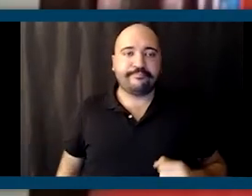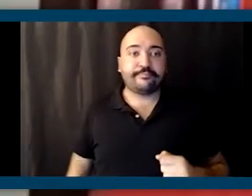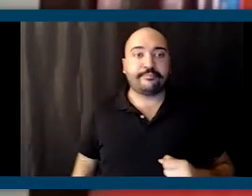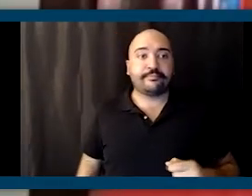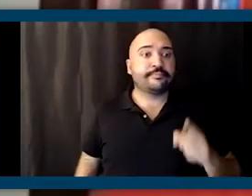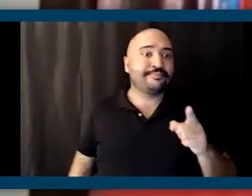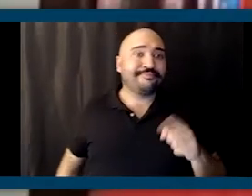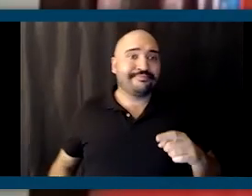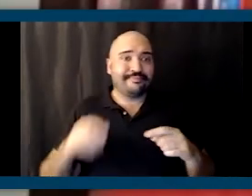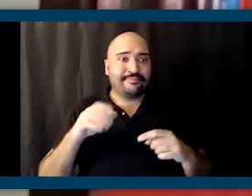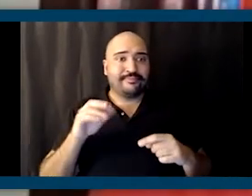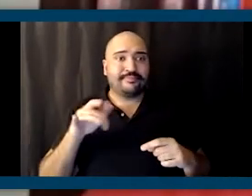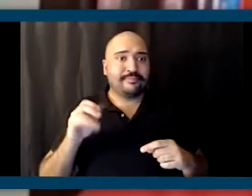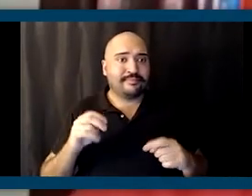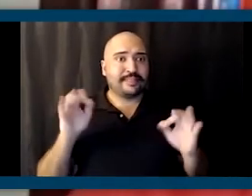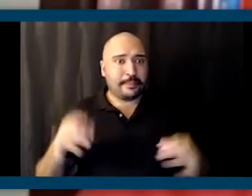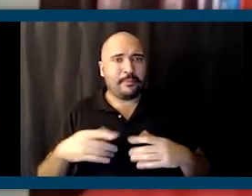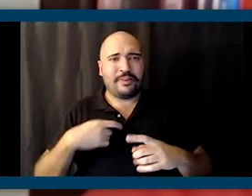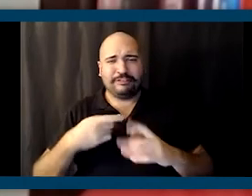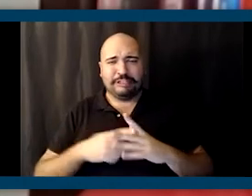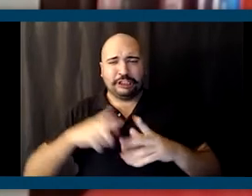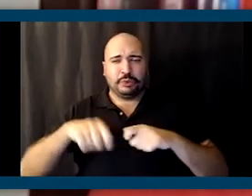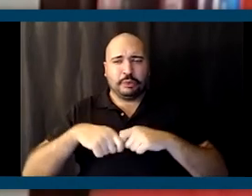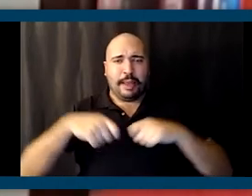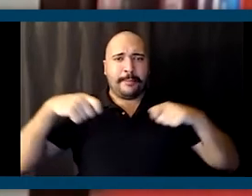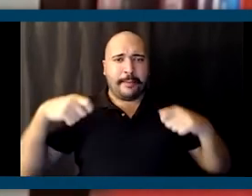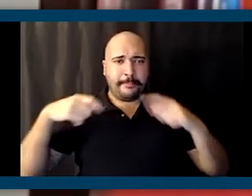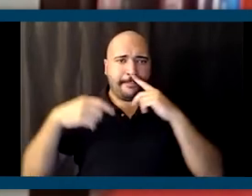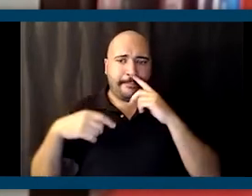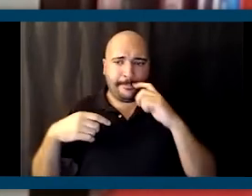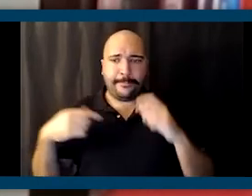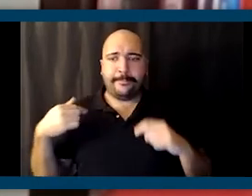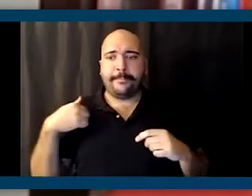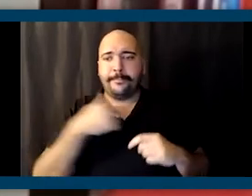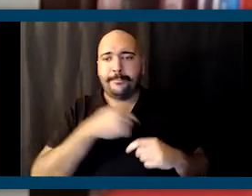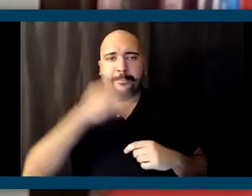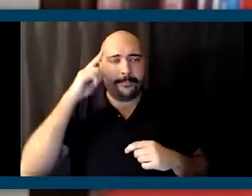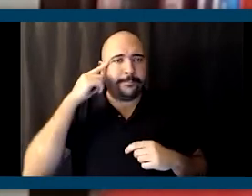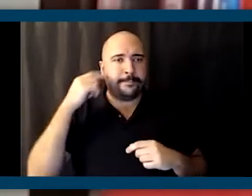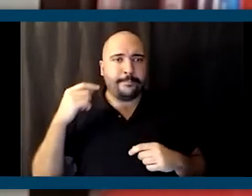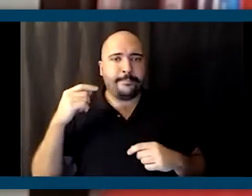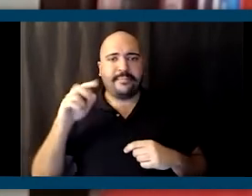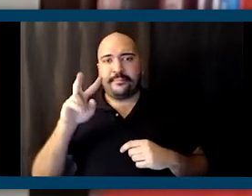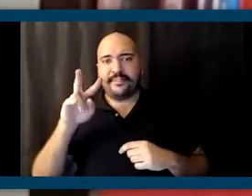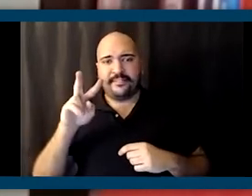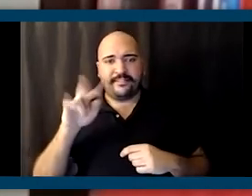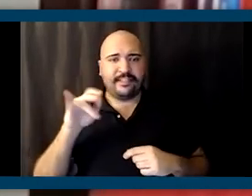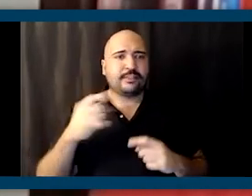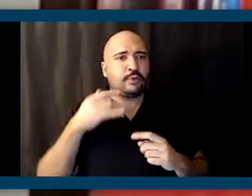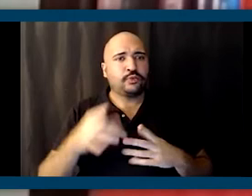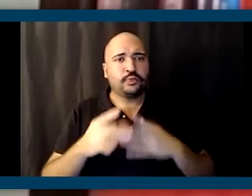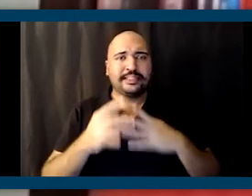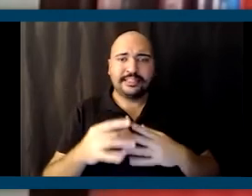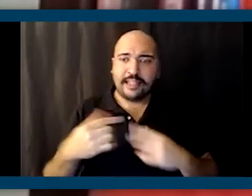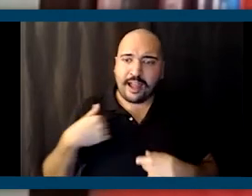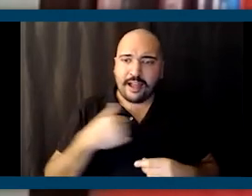It's, it's almost, it's time to begin to wrap up here. And so, Vincent, why don't you lead us off